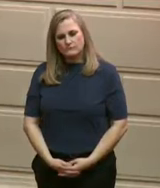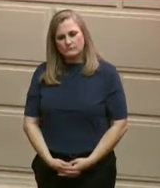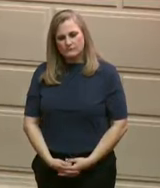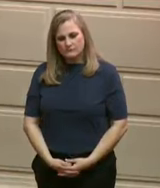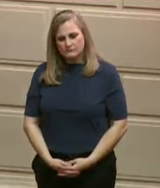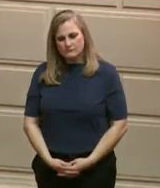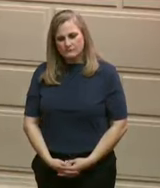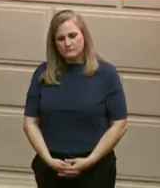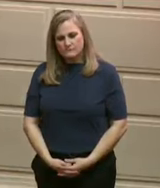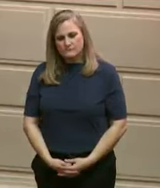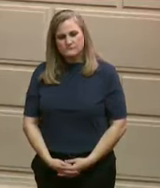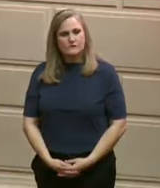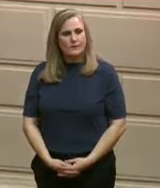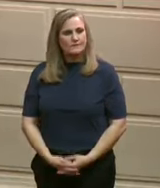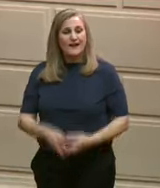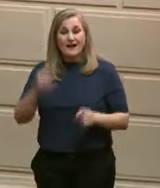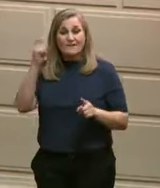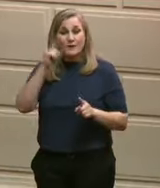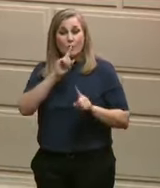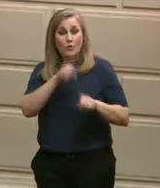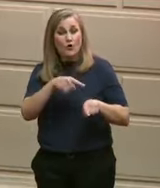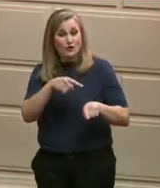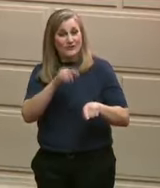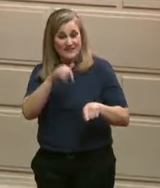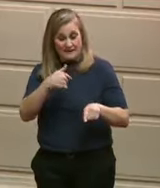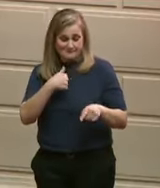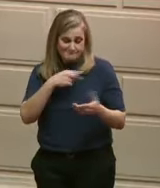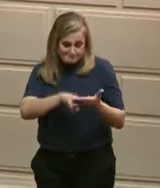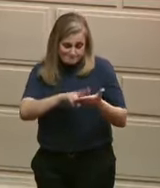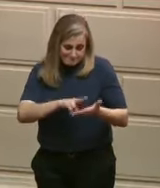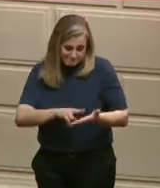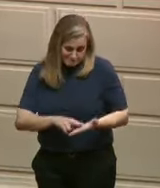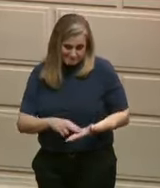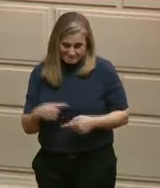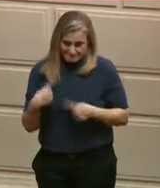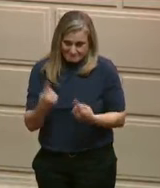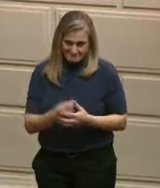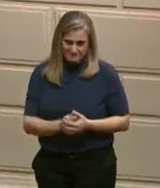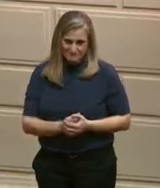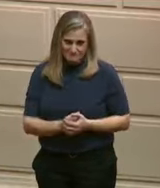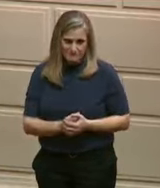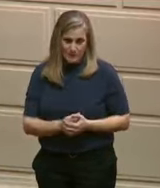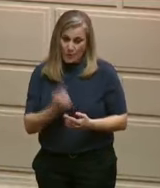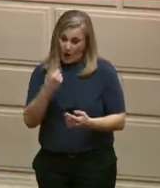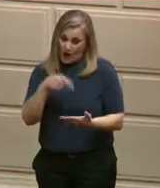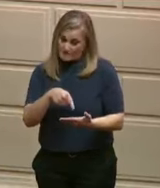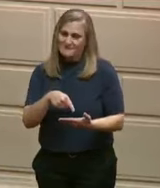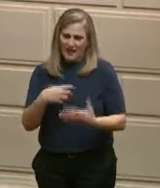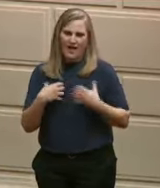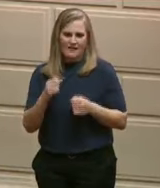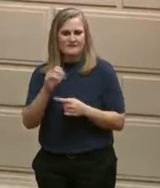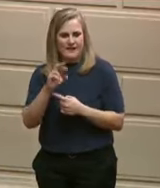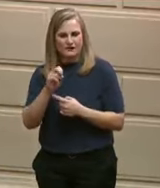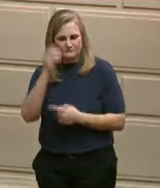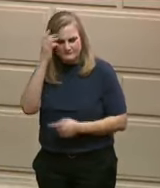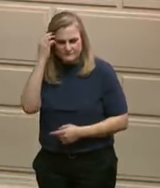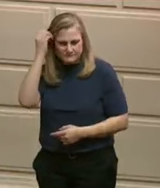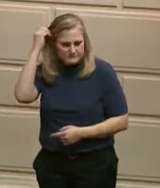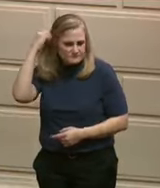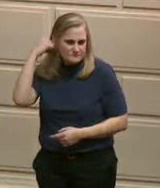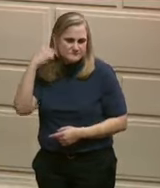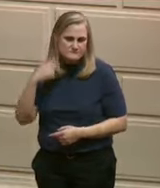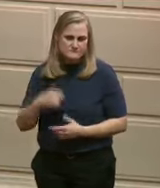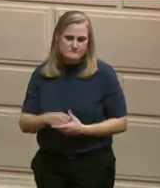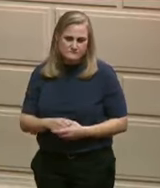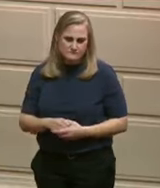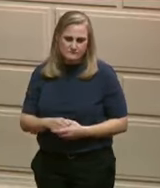focused on improving Rhode Island's health care system and planning work to ensure we have access to an efficient and